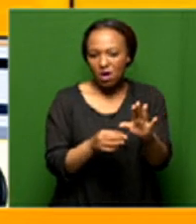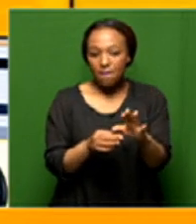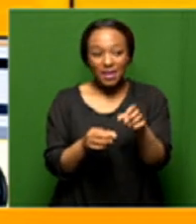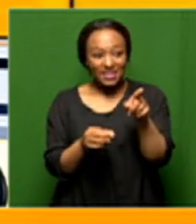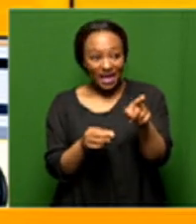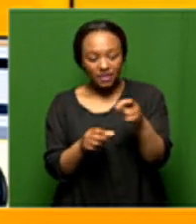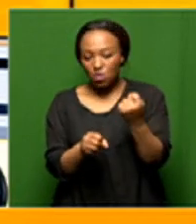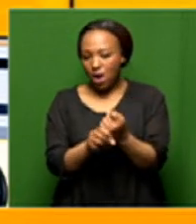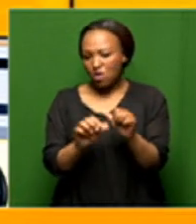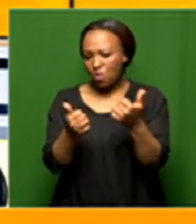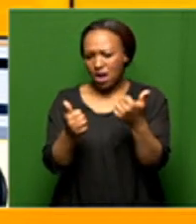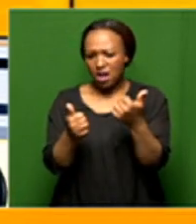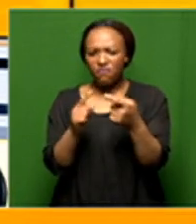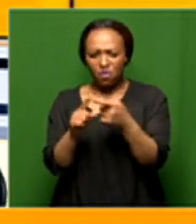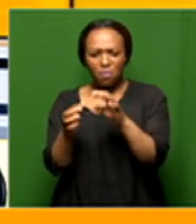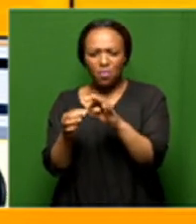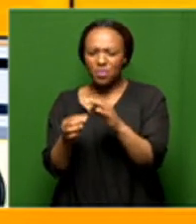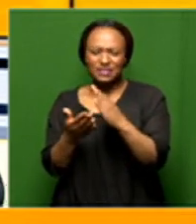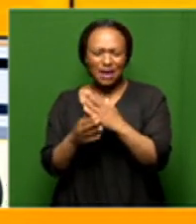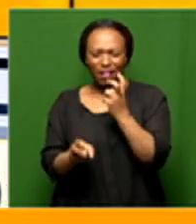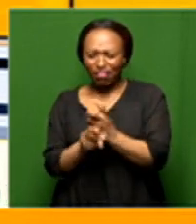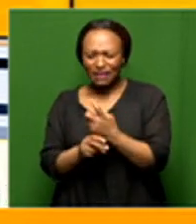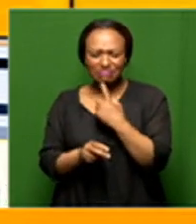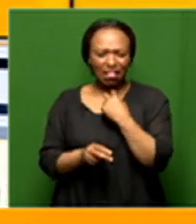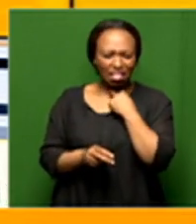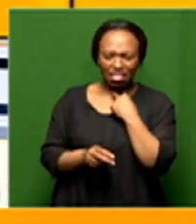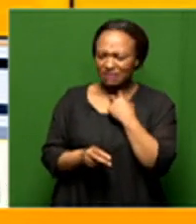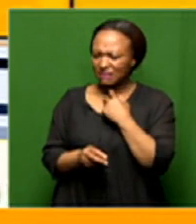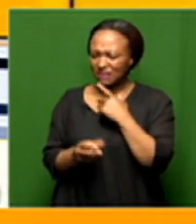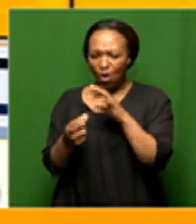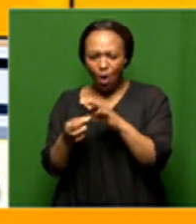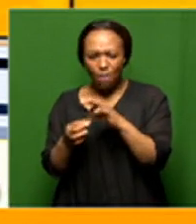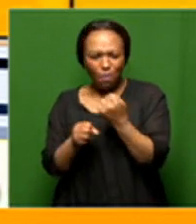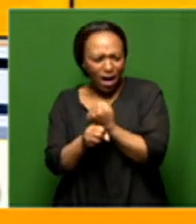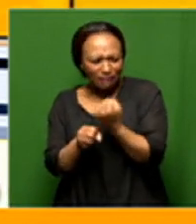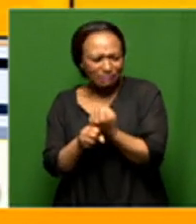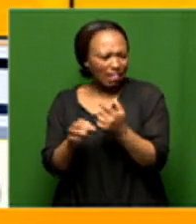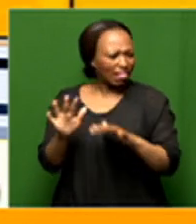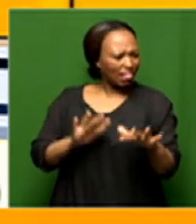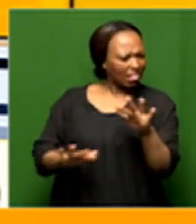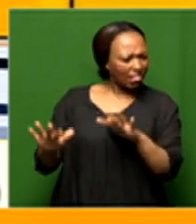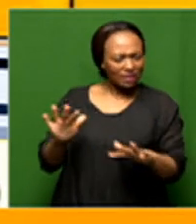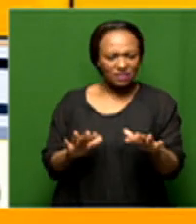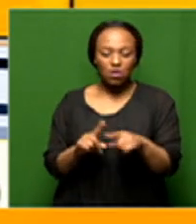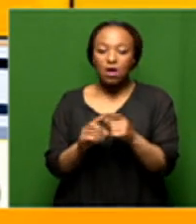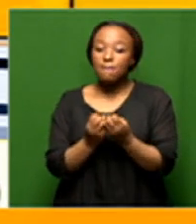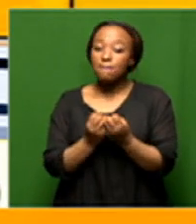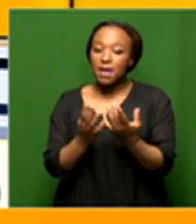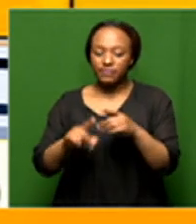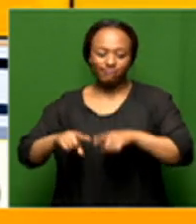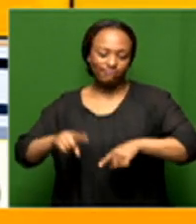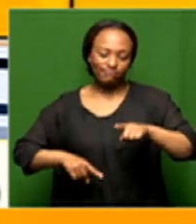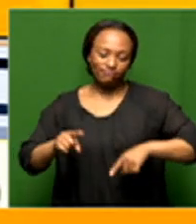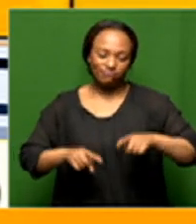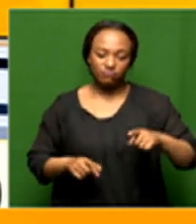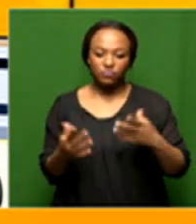for everybody some people find it very hard to be productive while they're at home so you know that there are all of these different dynamics